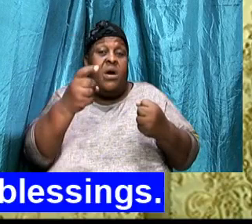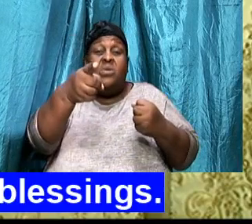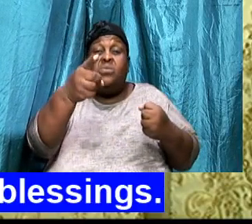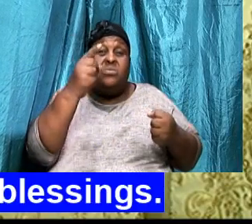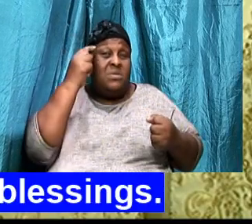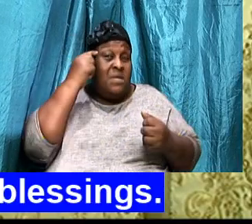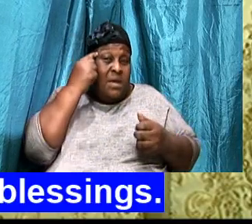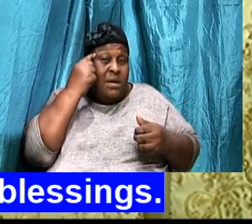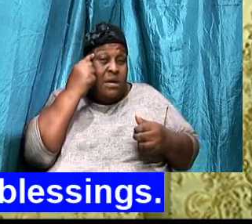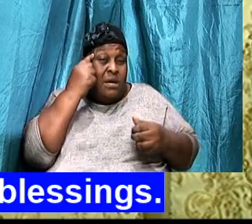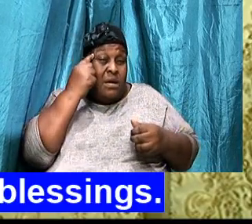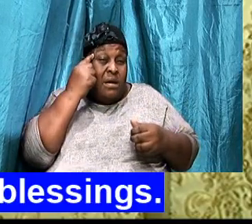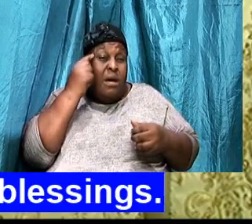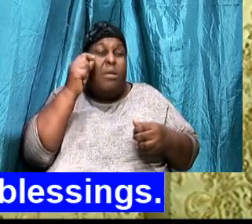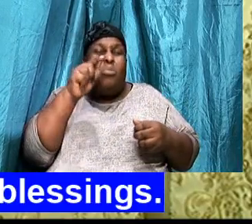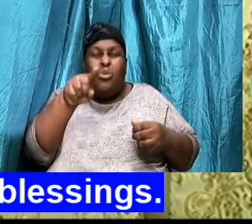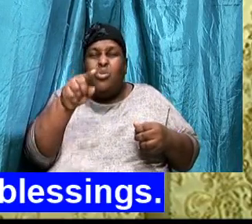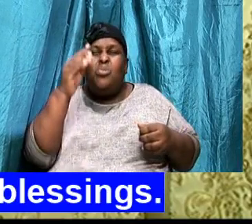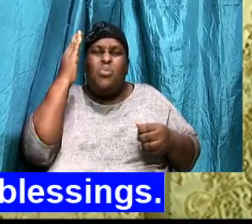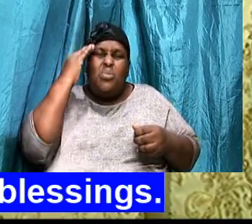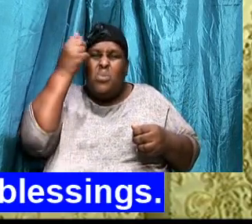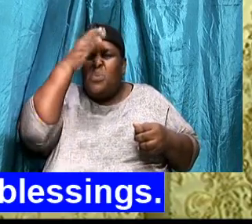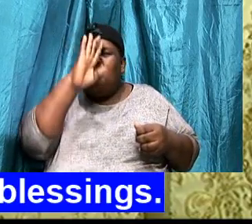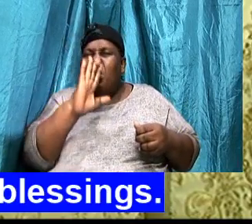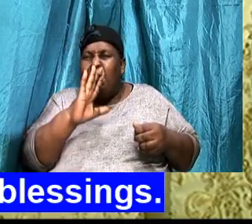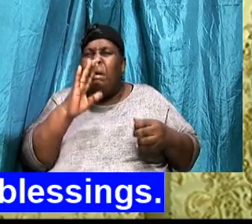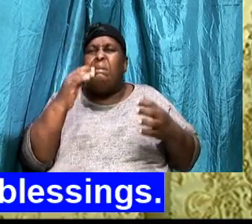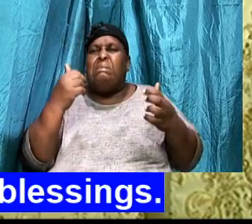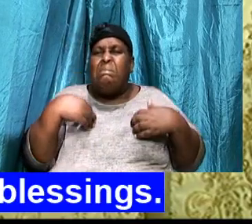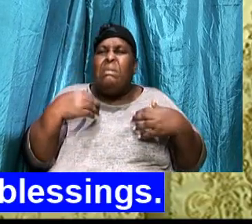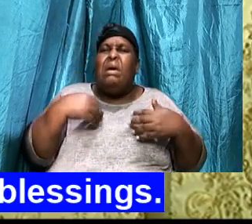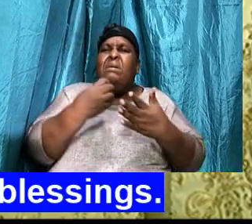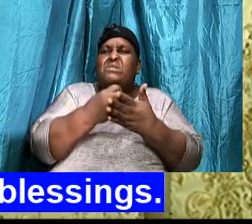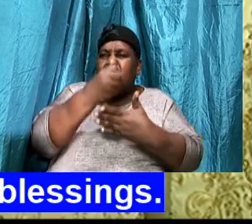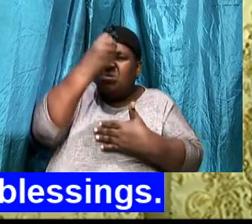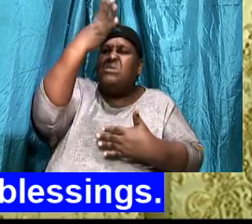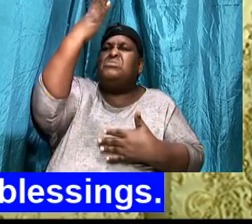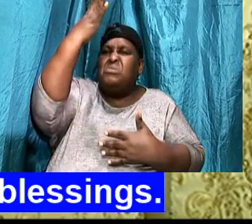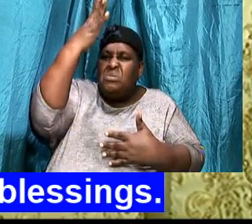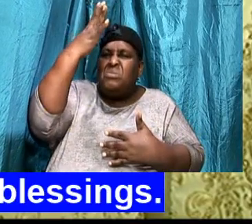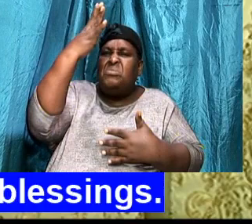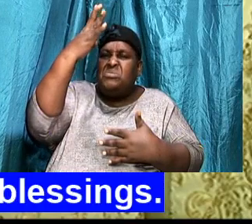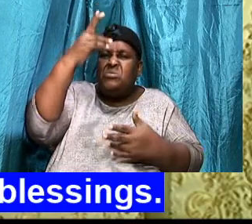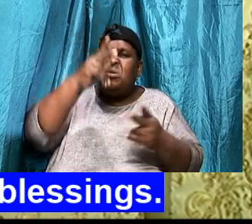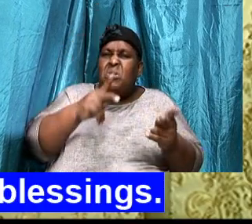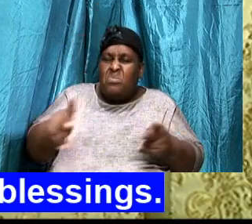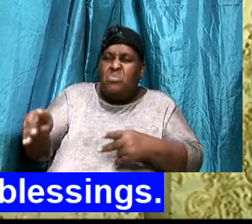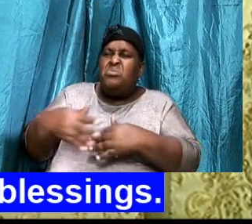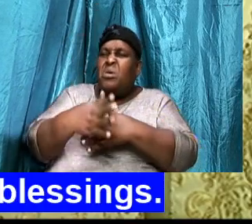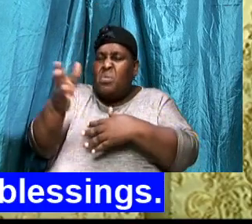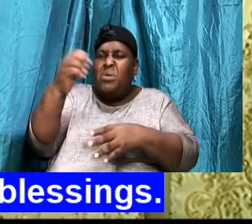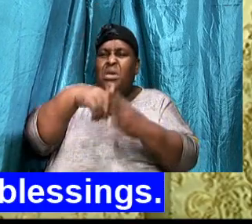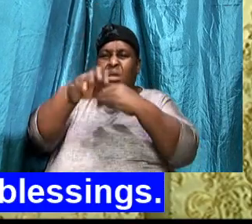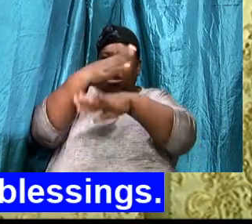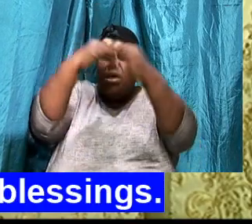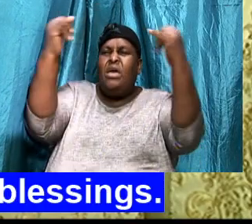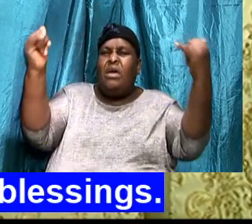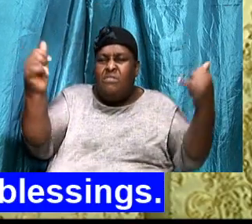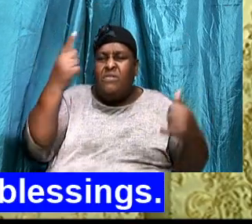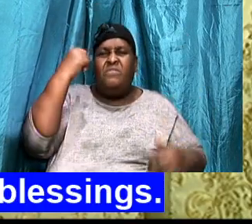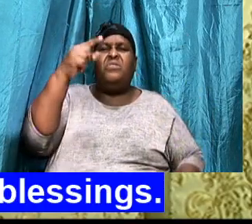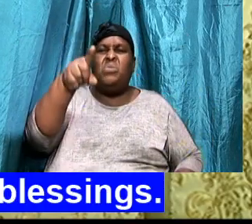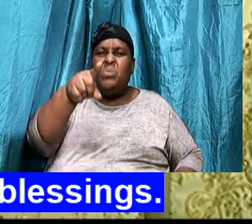know, That God, Has treasures, Stored up in heaven, For you, Don't you know, That the Lord,